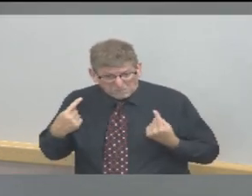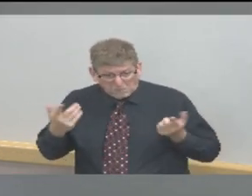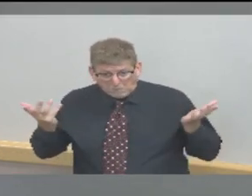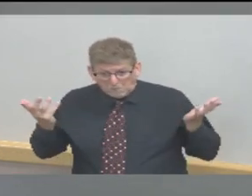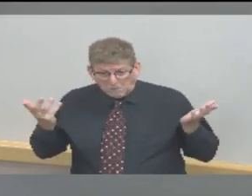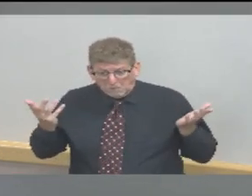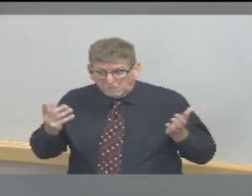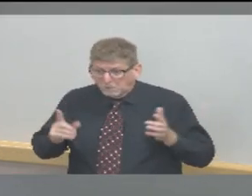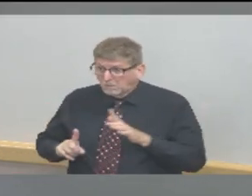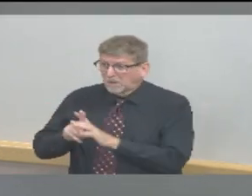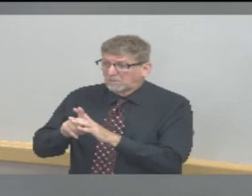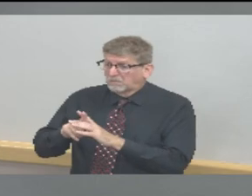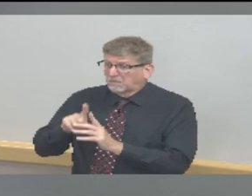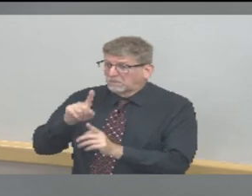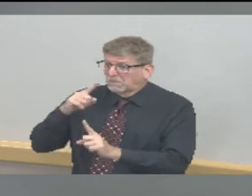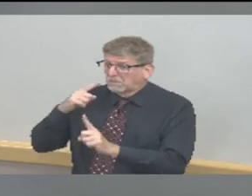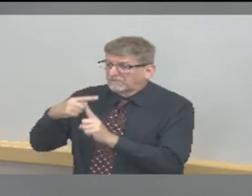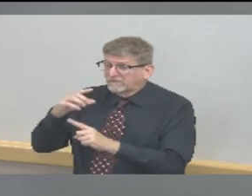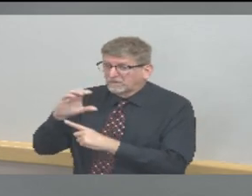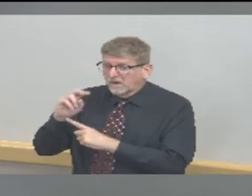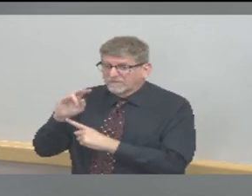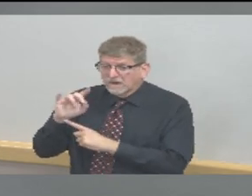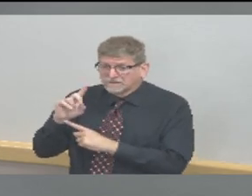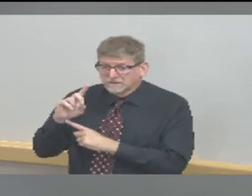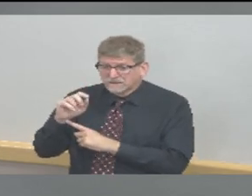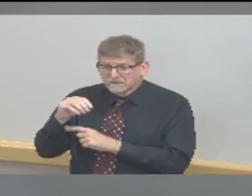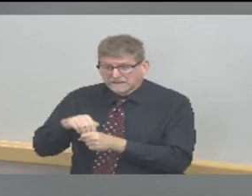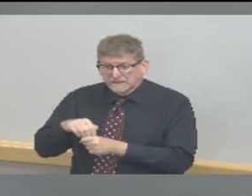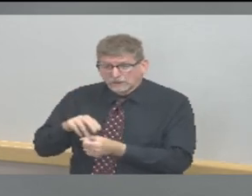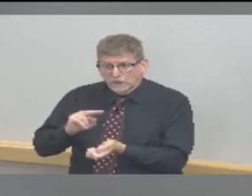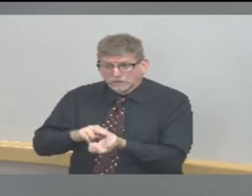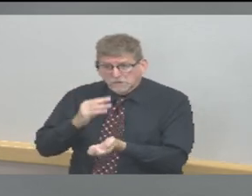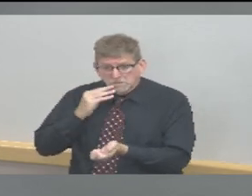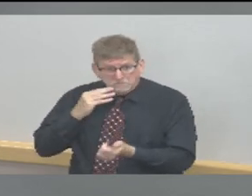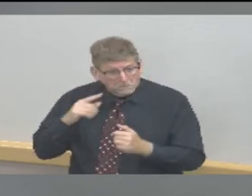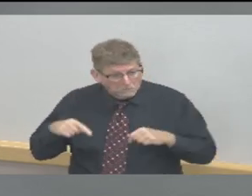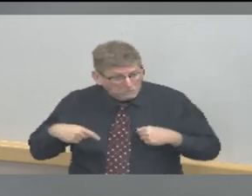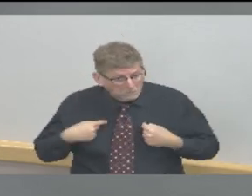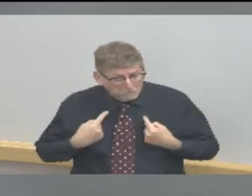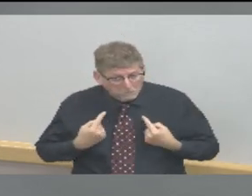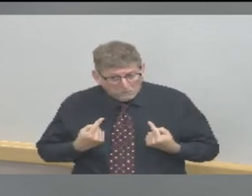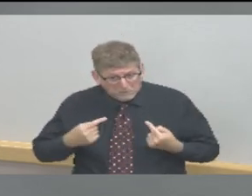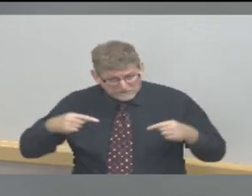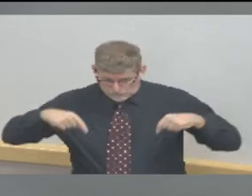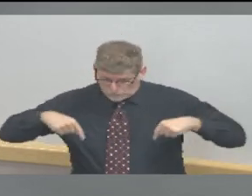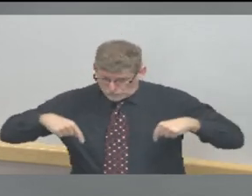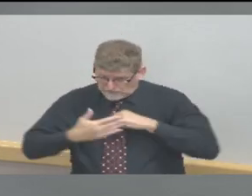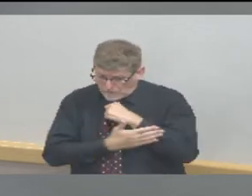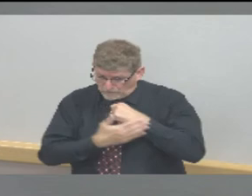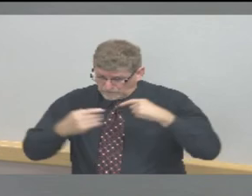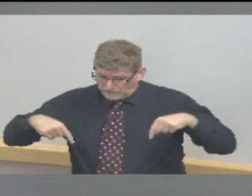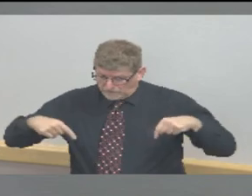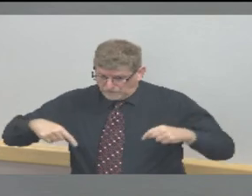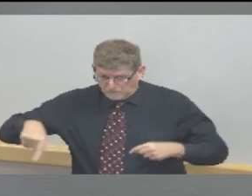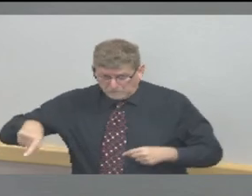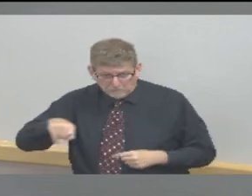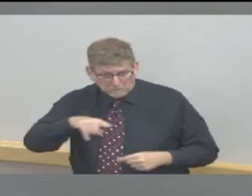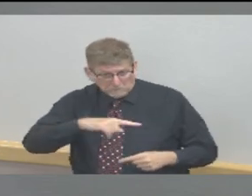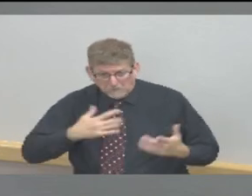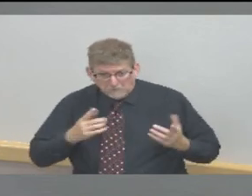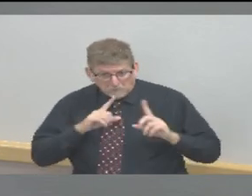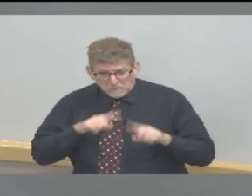positive COVID-19 cases in nursing homes in our county. And I think that's in large part due to the